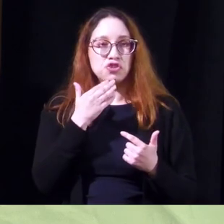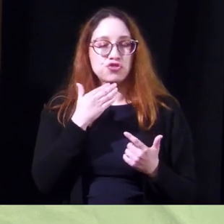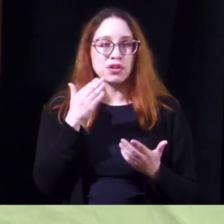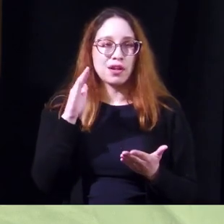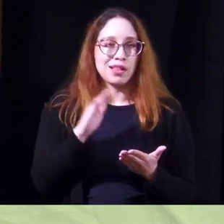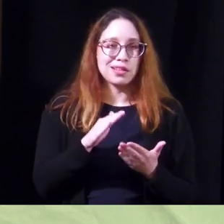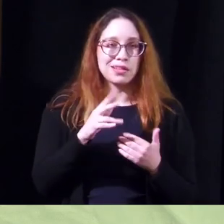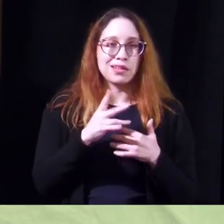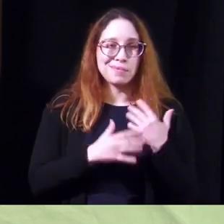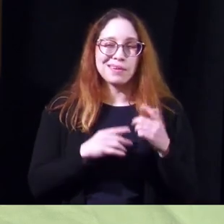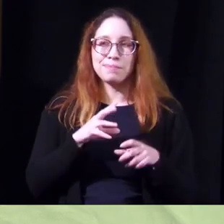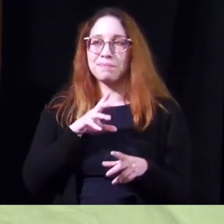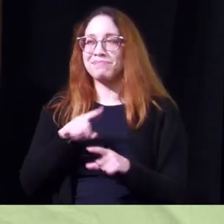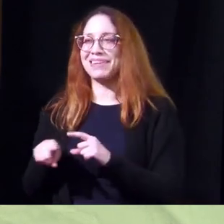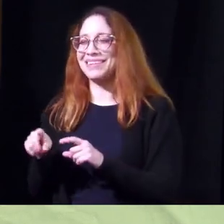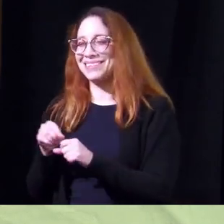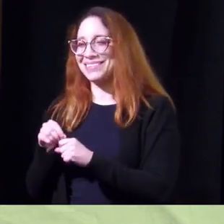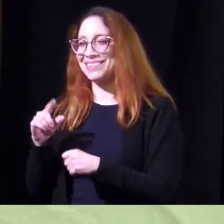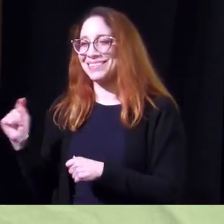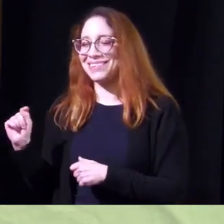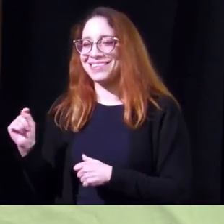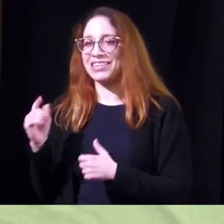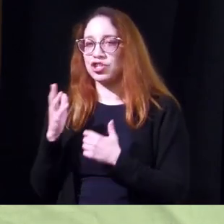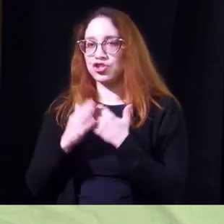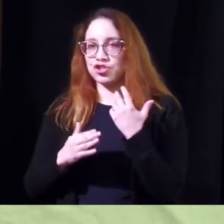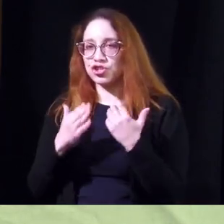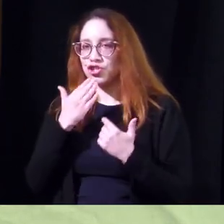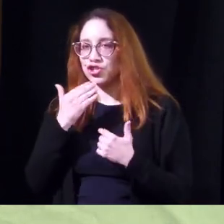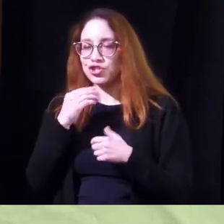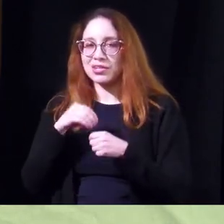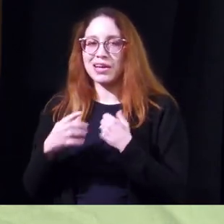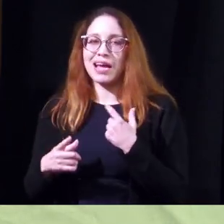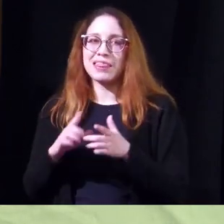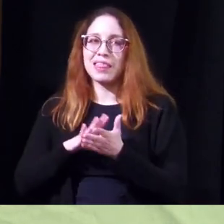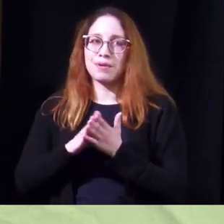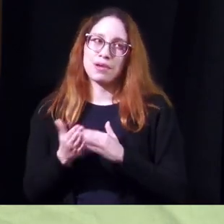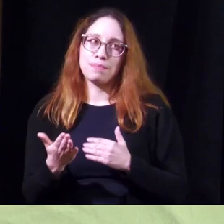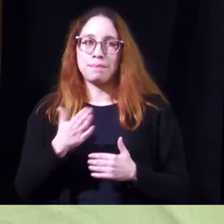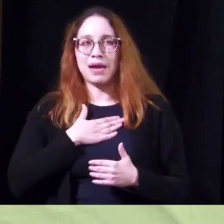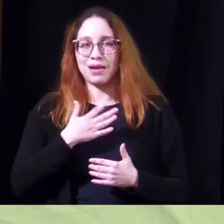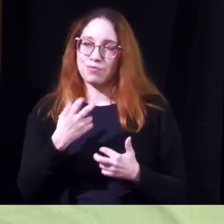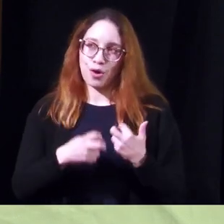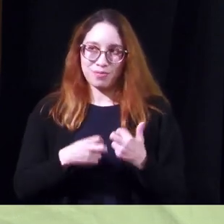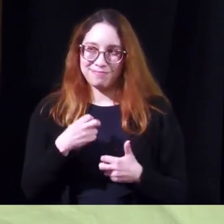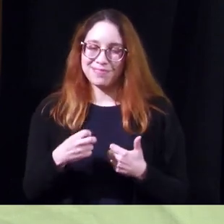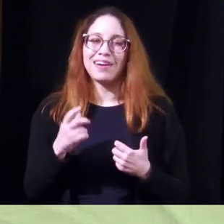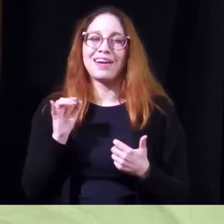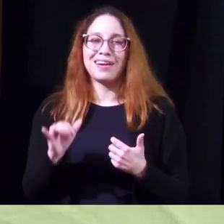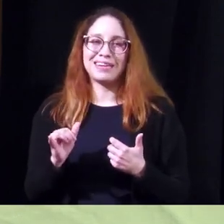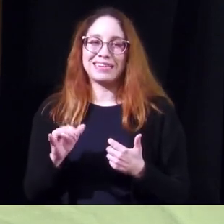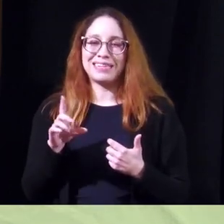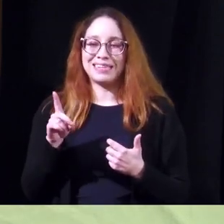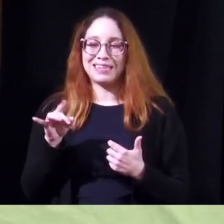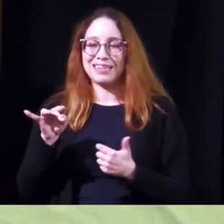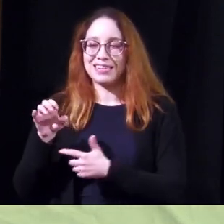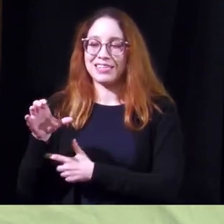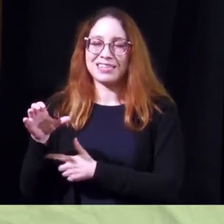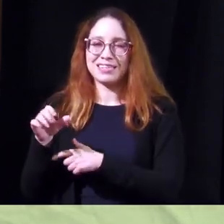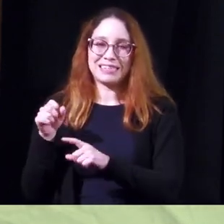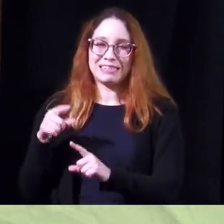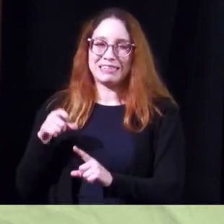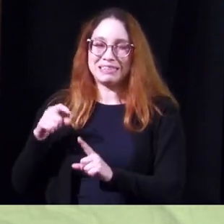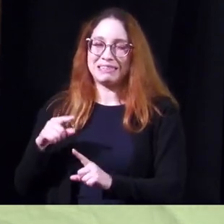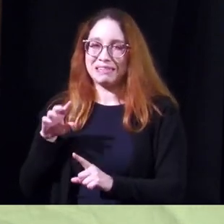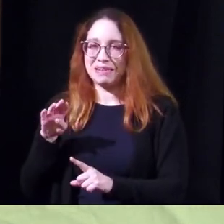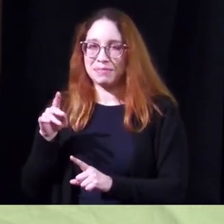blood and they put it in their urine and having sugar in the urine then becomes my problem because now that's a diuretic it stimulates